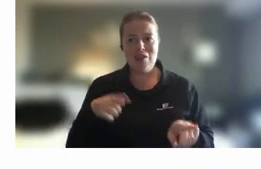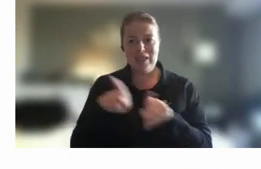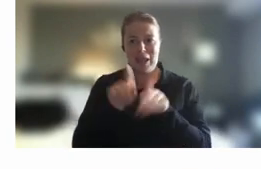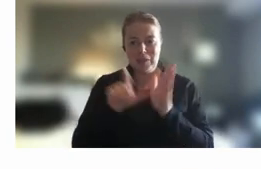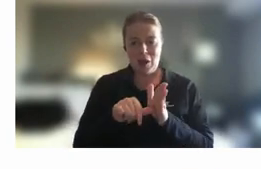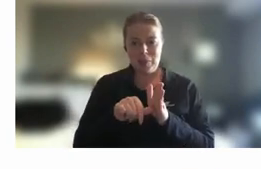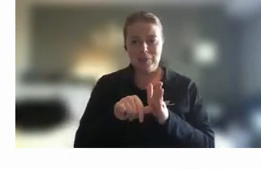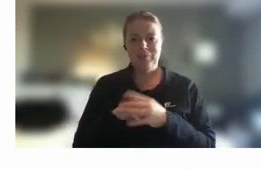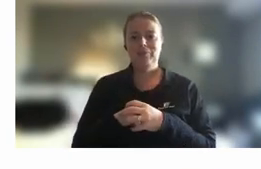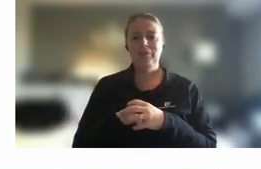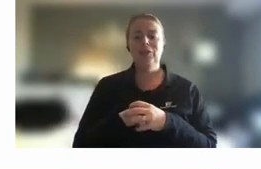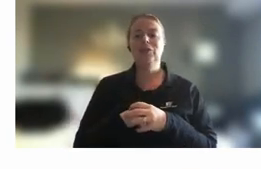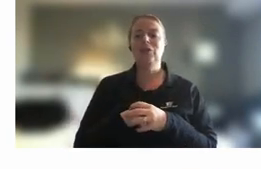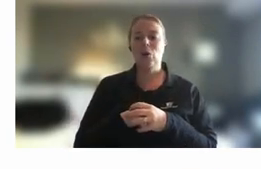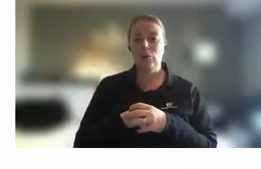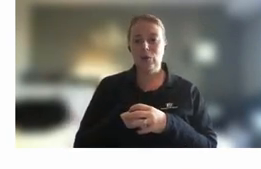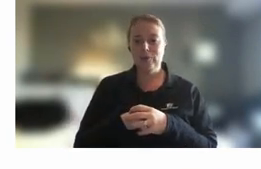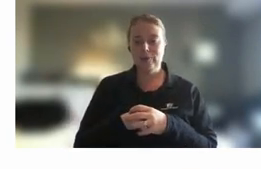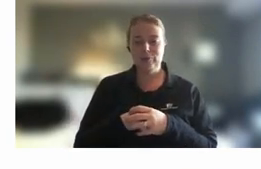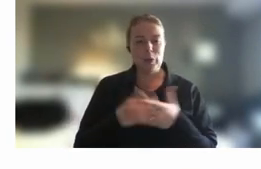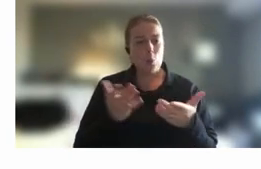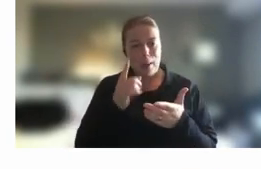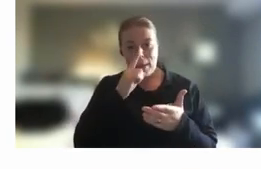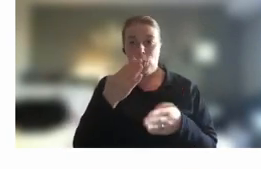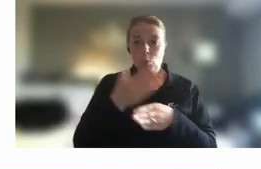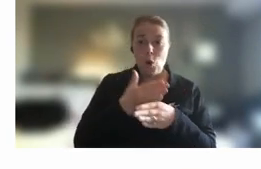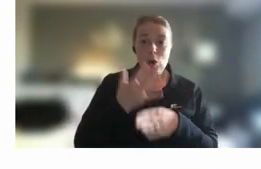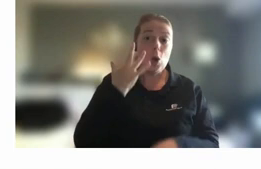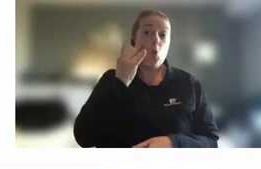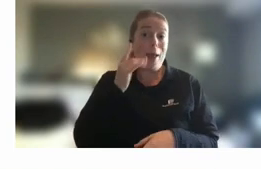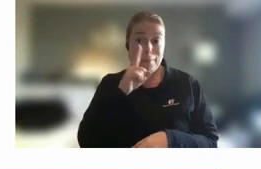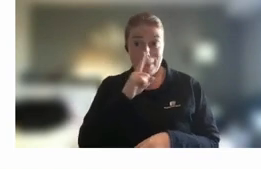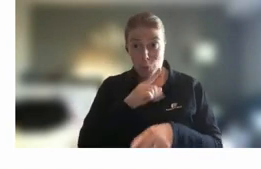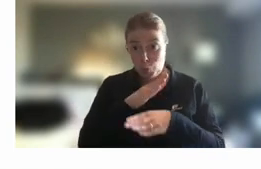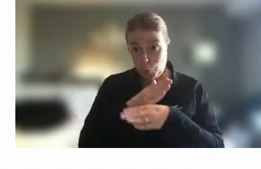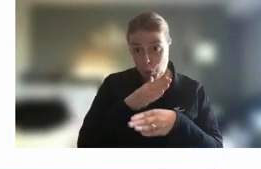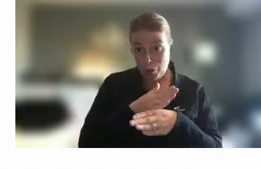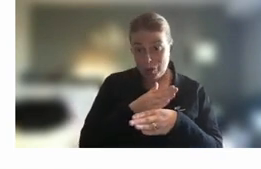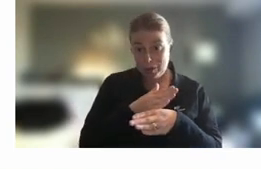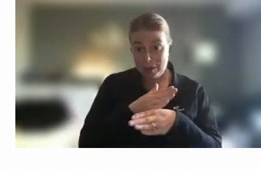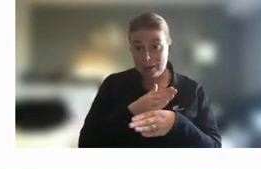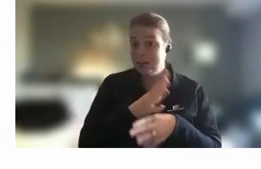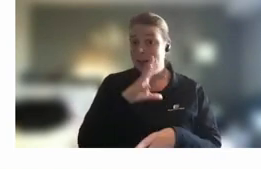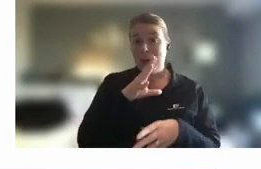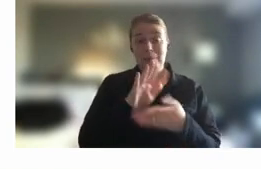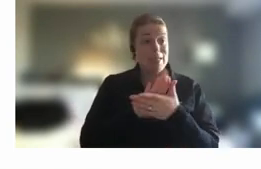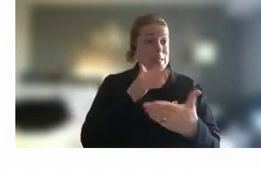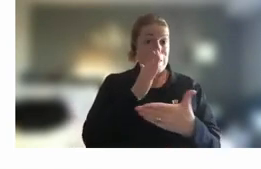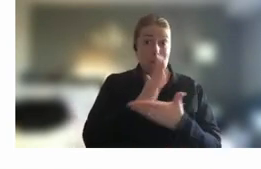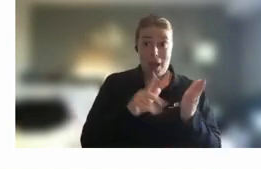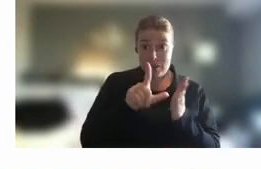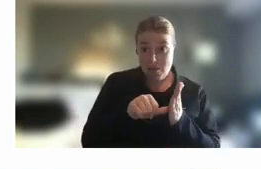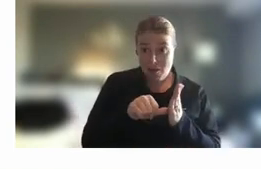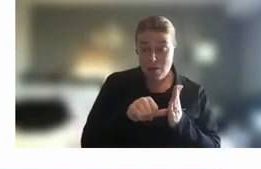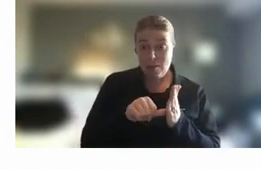where people work um it's uh when people work which applies to part-time um compressed